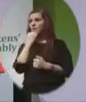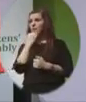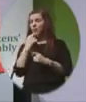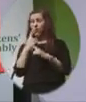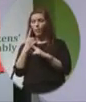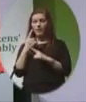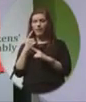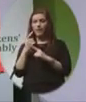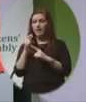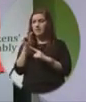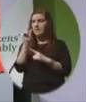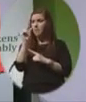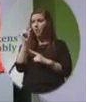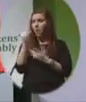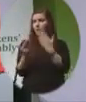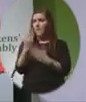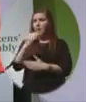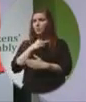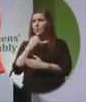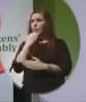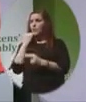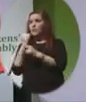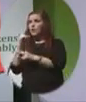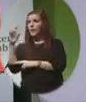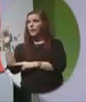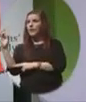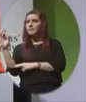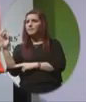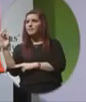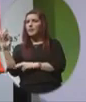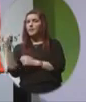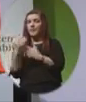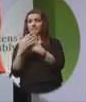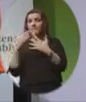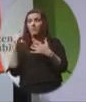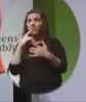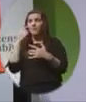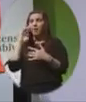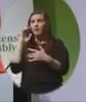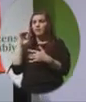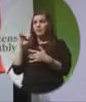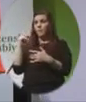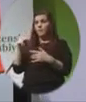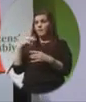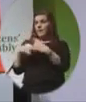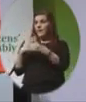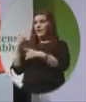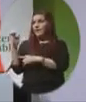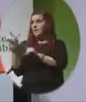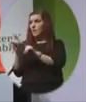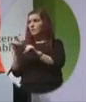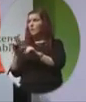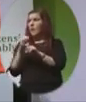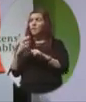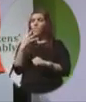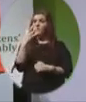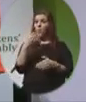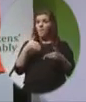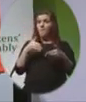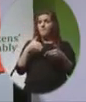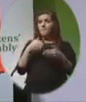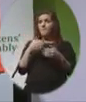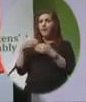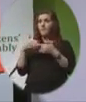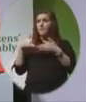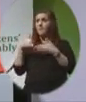Britain. A massive one in five pregnancies are aborted in England and Wales. In other words, for every four babies born alive there,